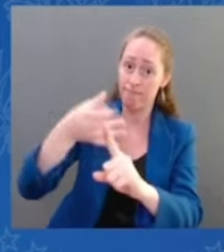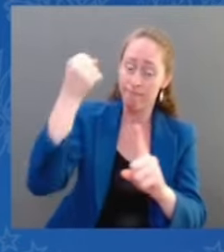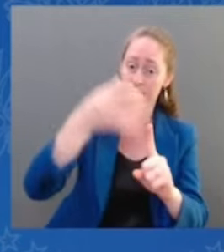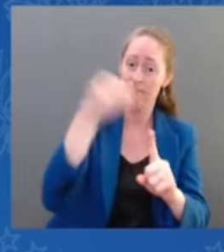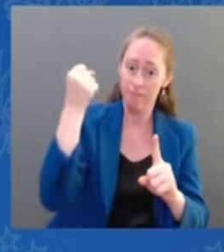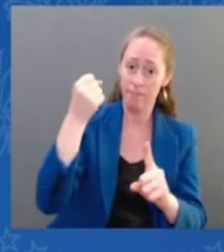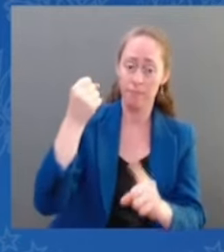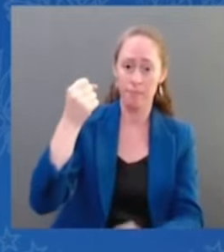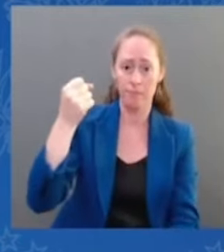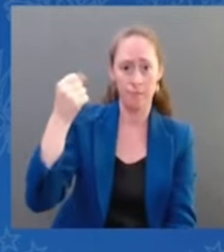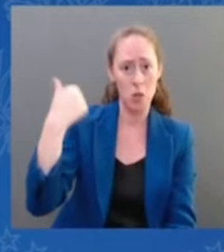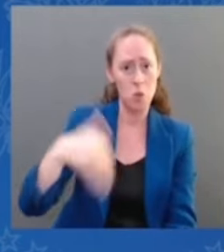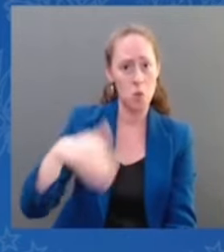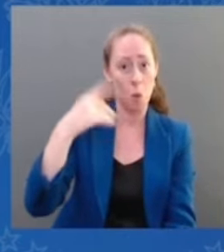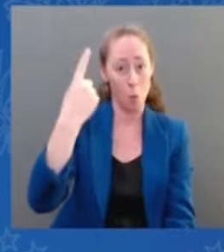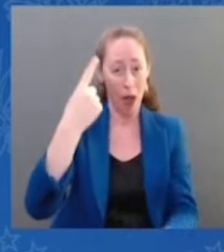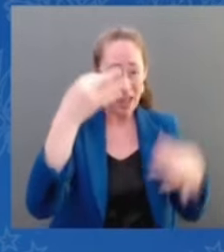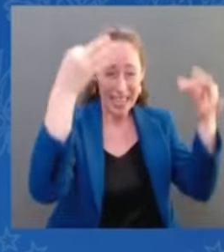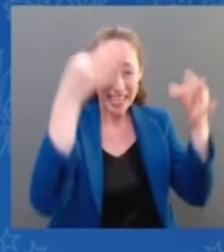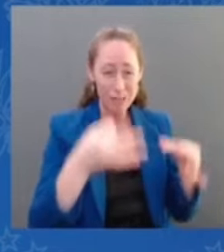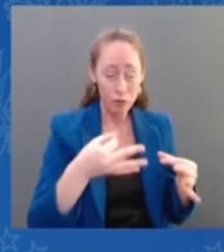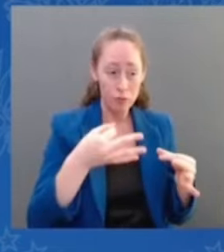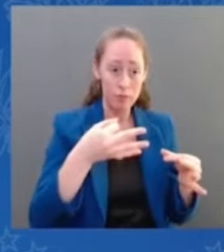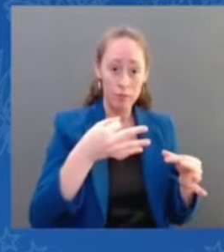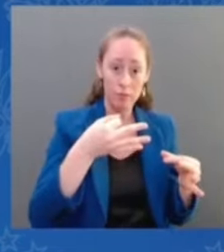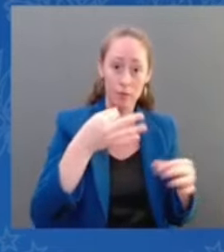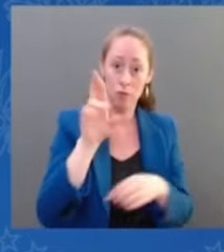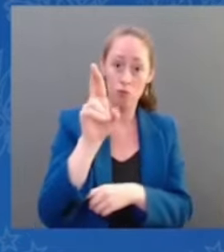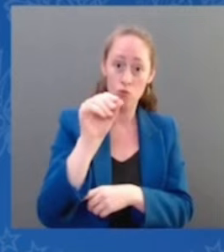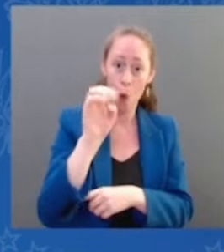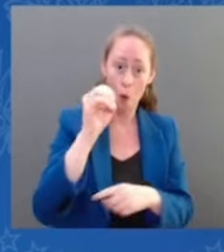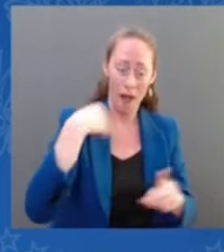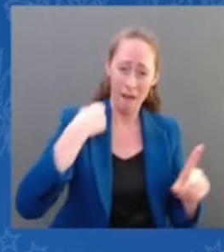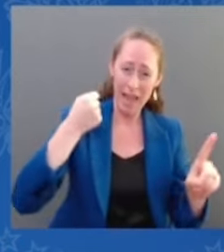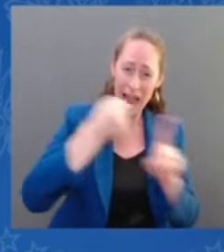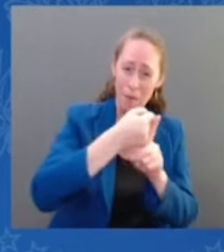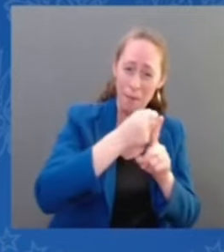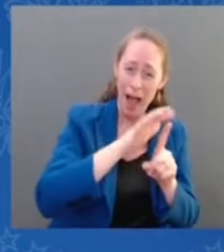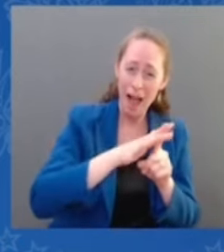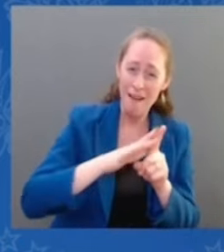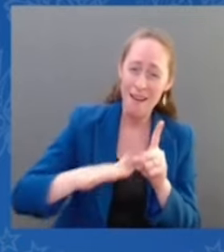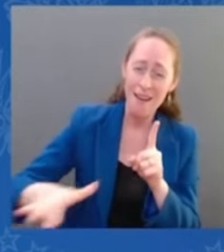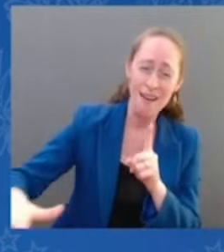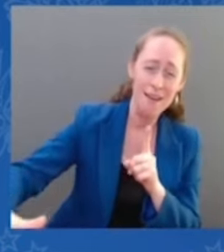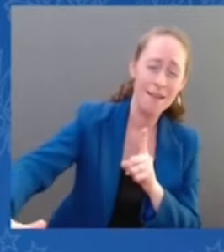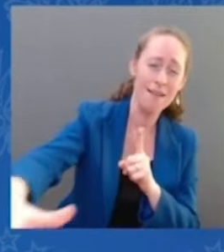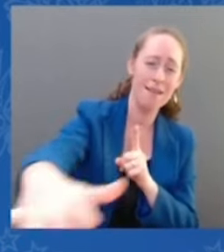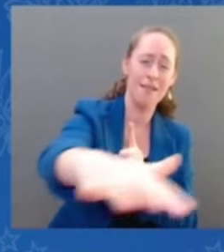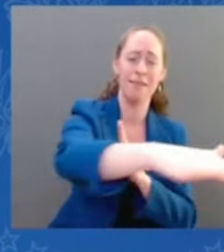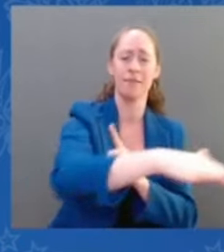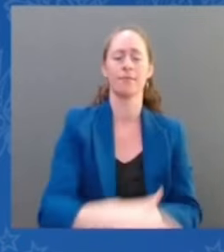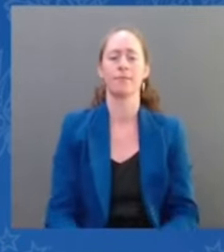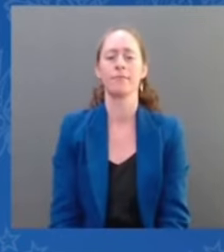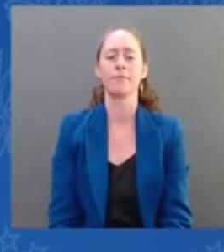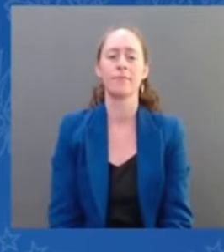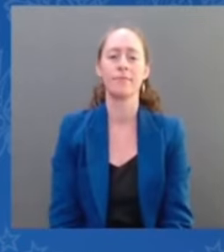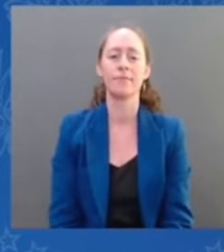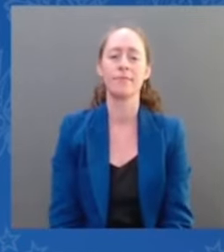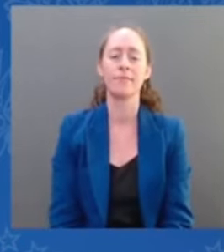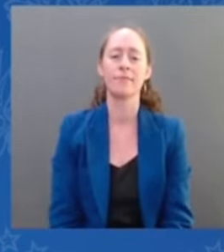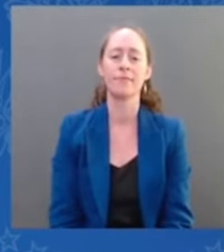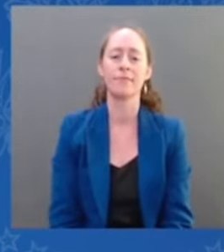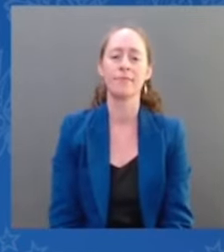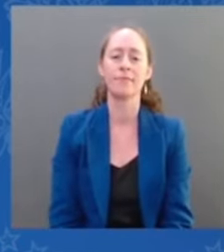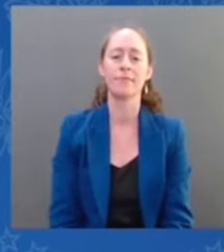beyond choice. We cannot allow an out-of-control Supreme Court working in conjunction with extremist